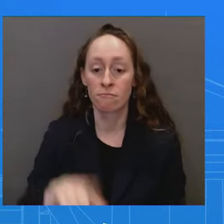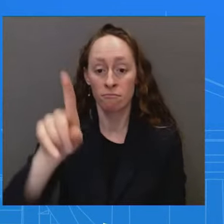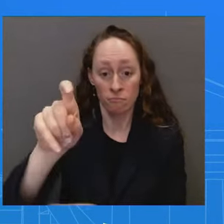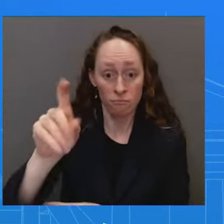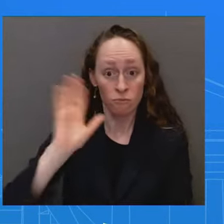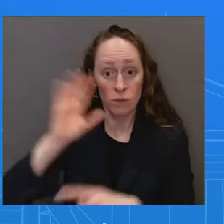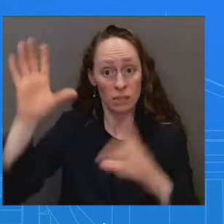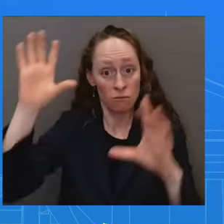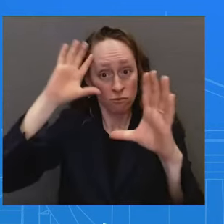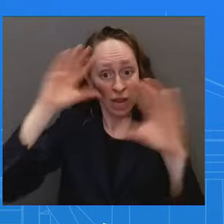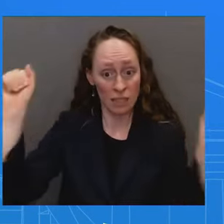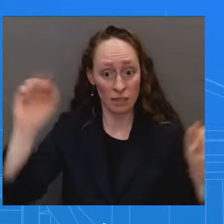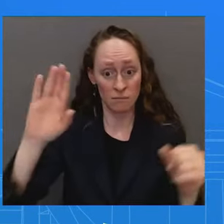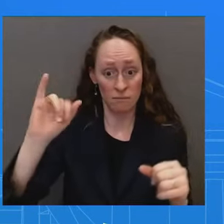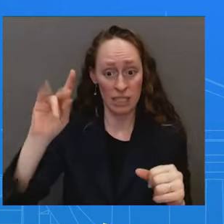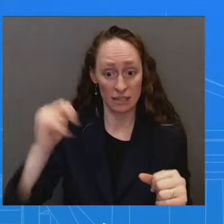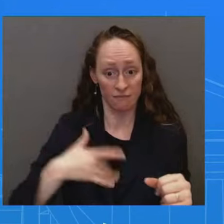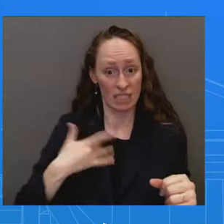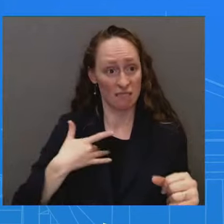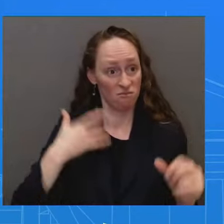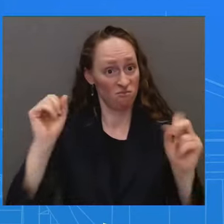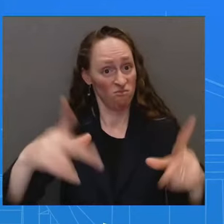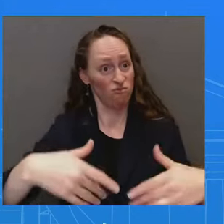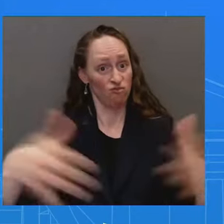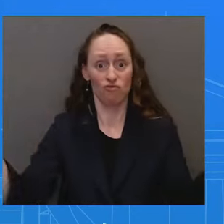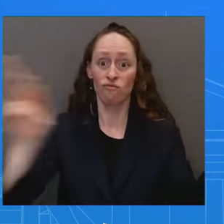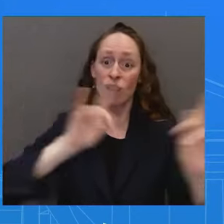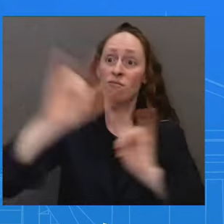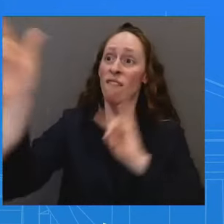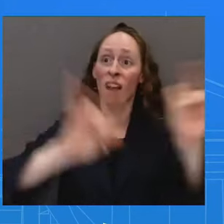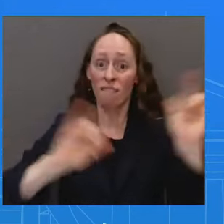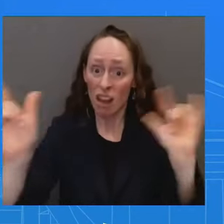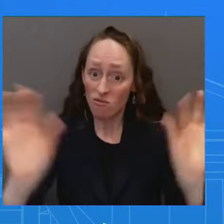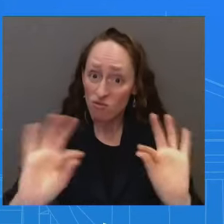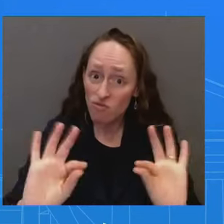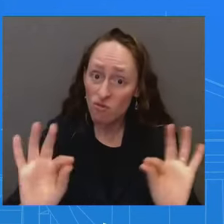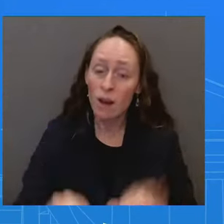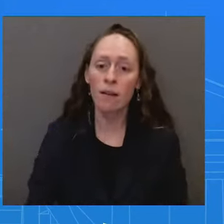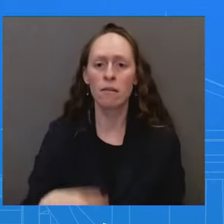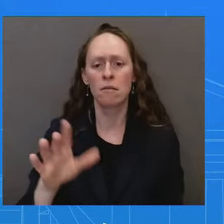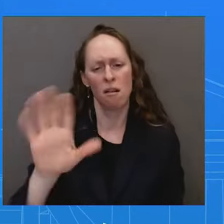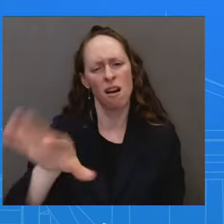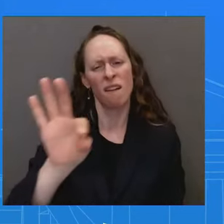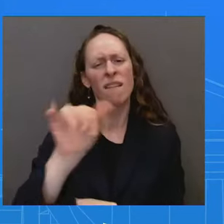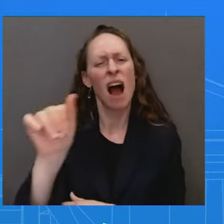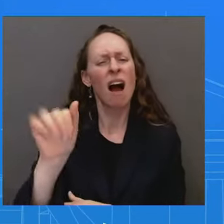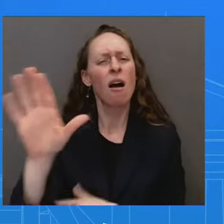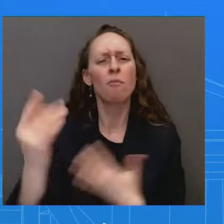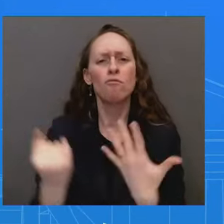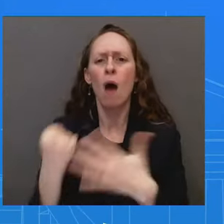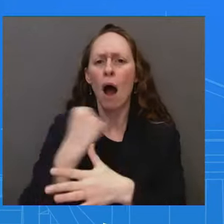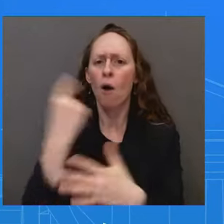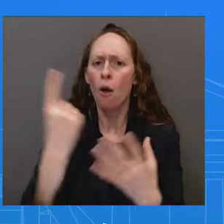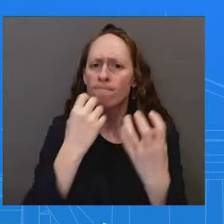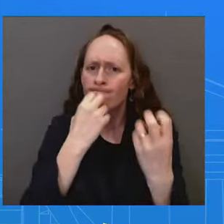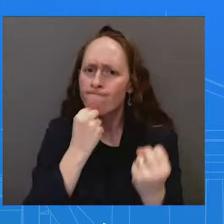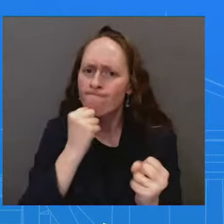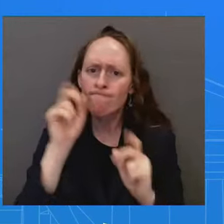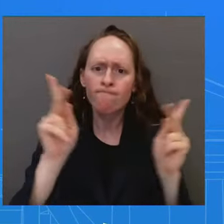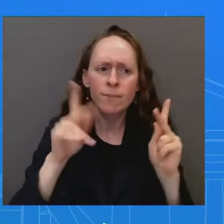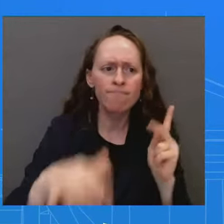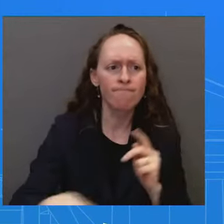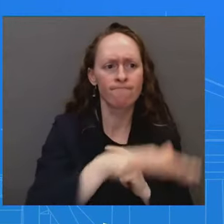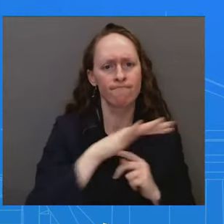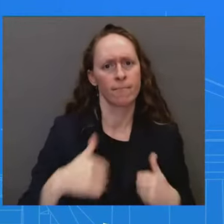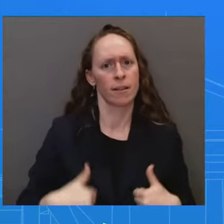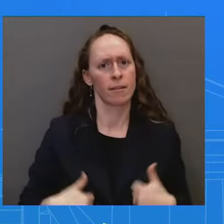Like I said, FAA's number one priority is the safety of Americans. I think by the fact that these Boeing aircrafts are going to